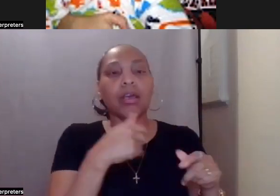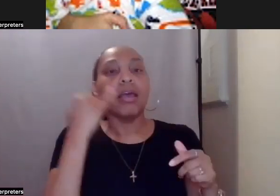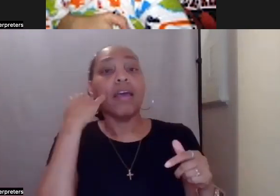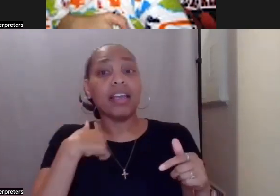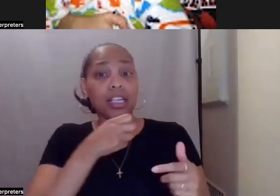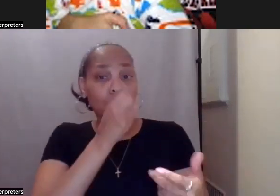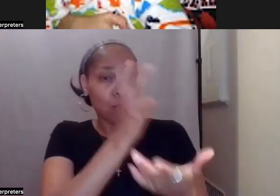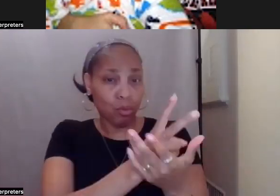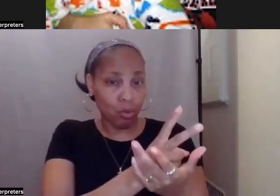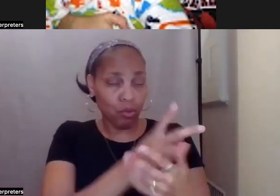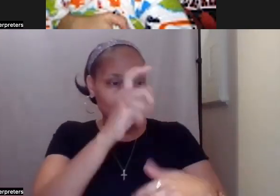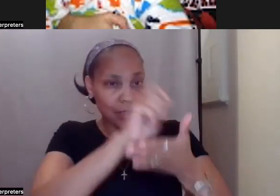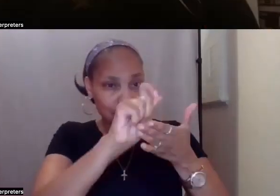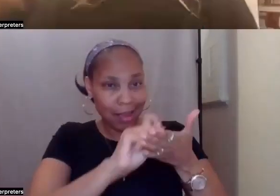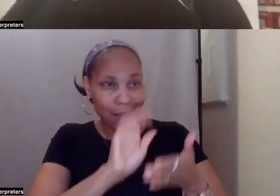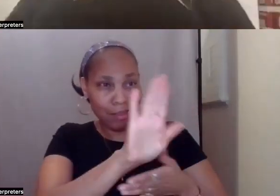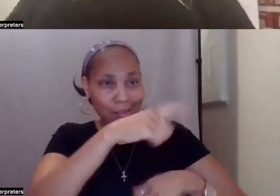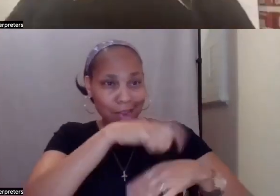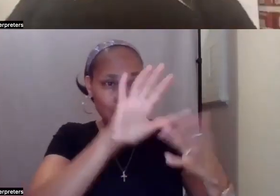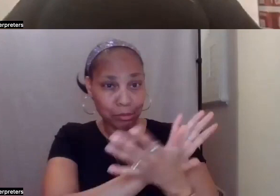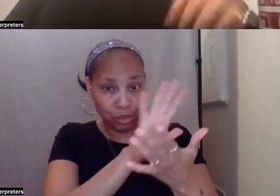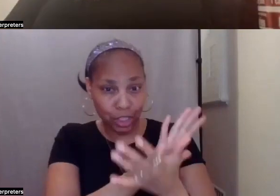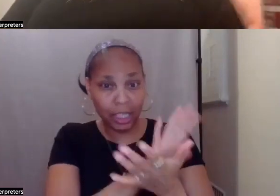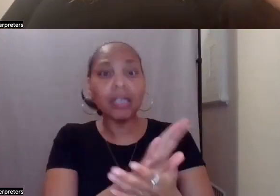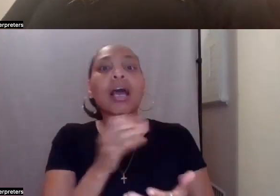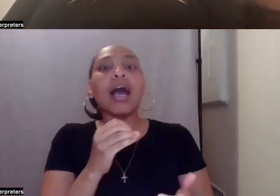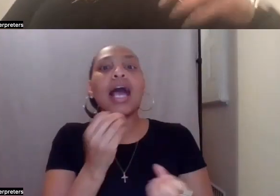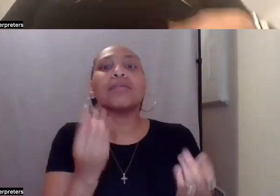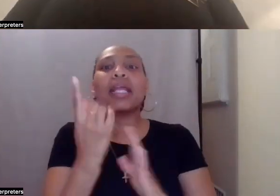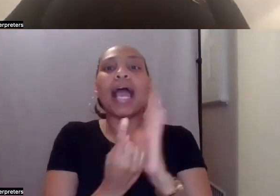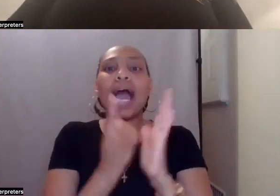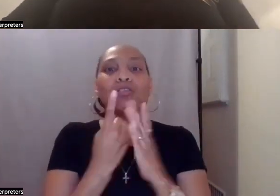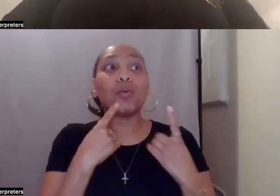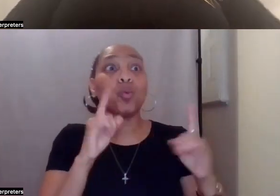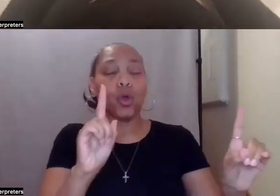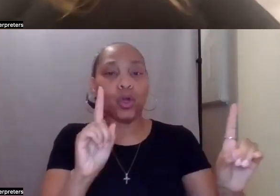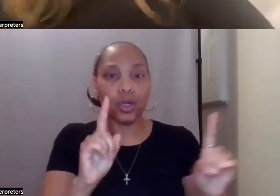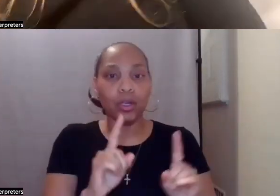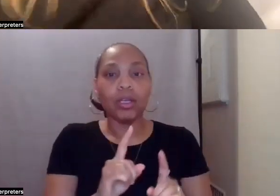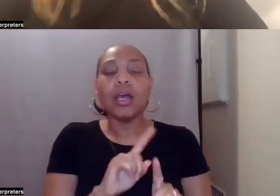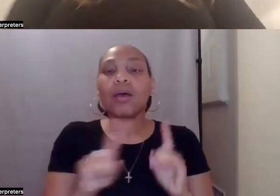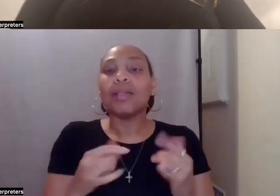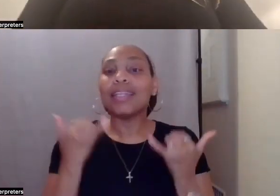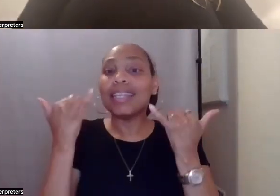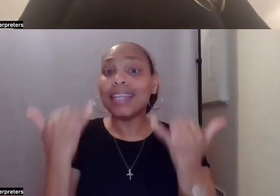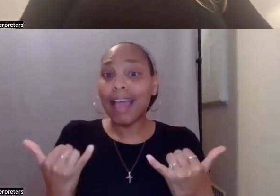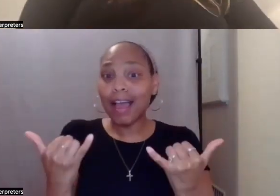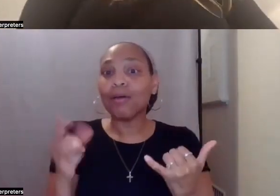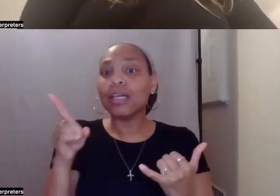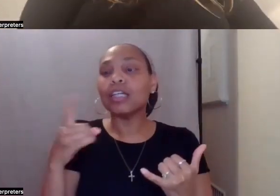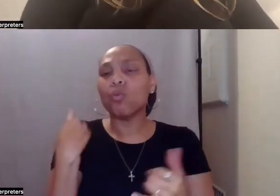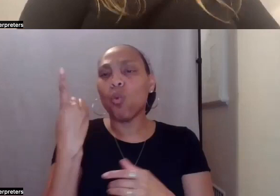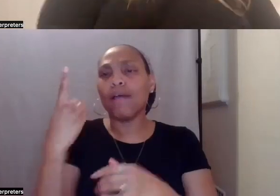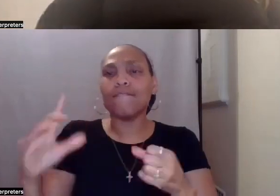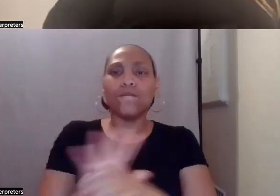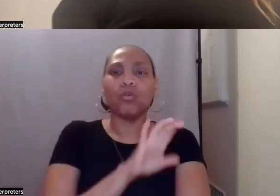accurate number of hours that were worked. Um, now Joe has, uh, one full-time employee